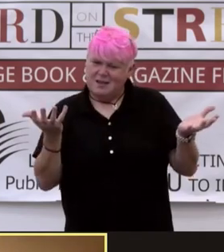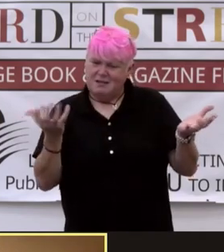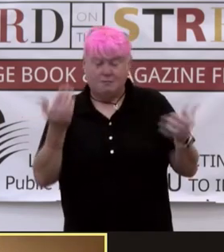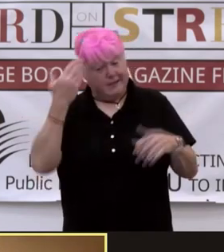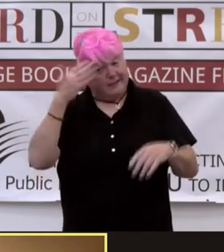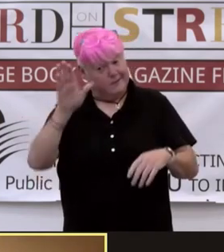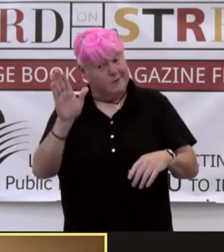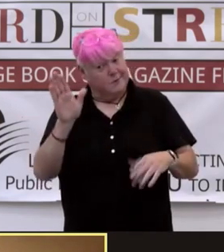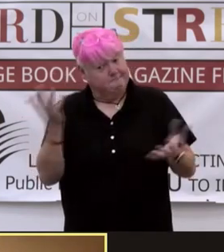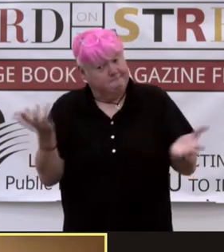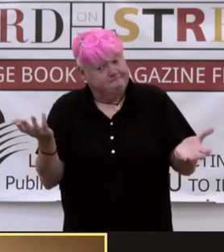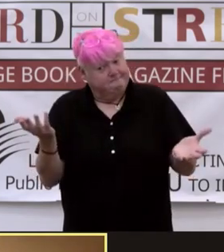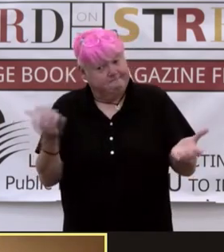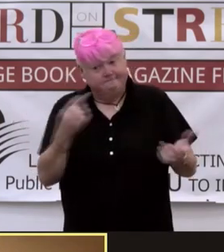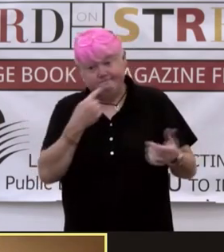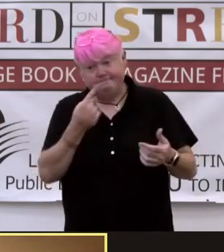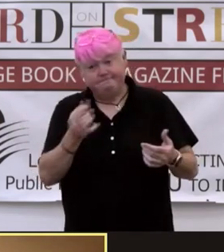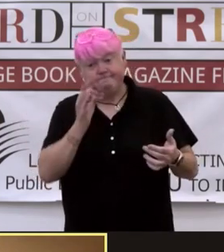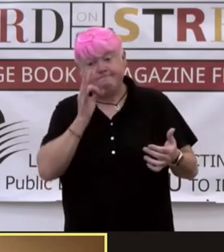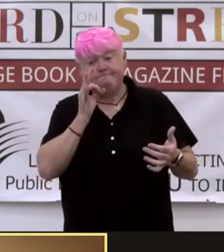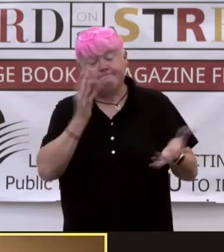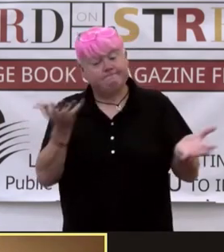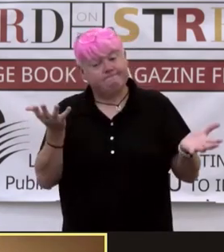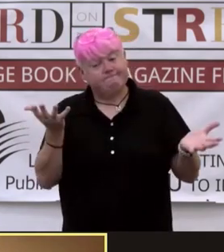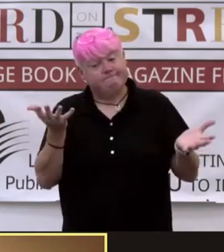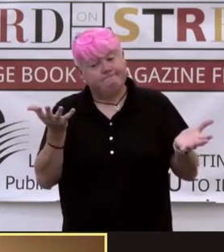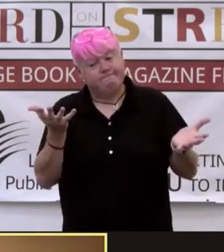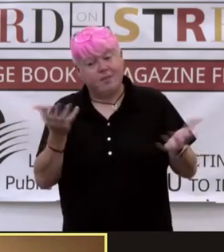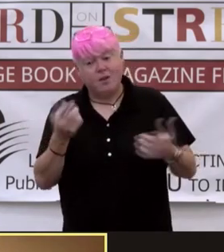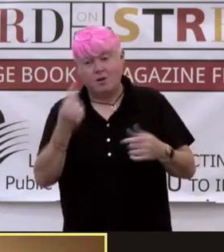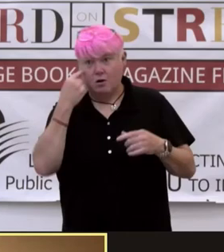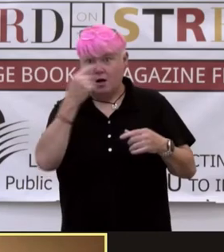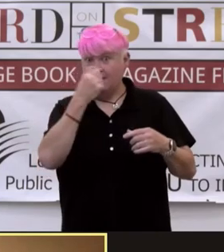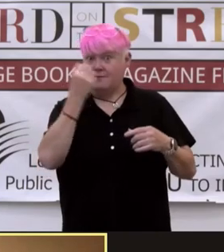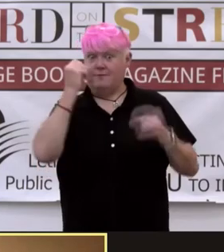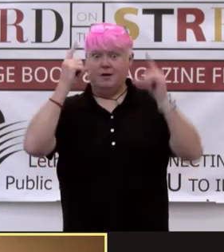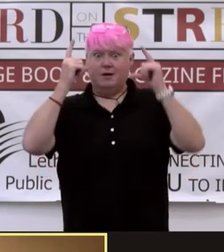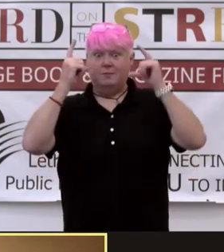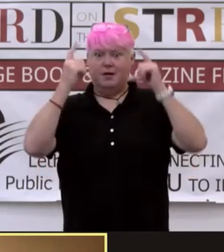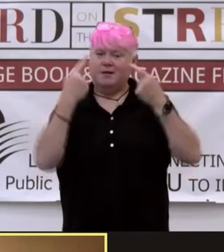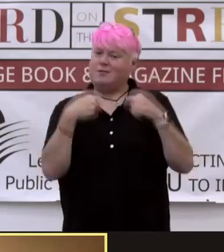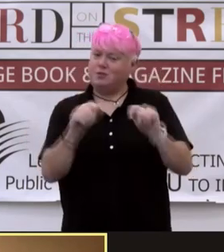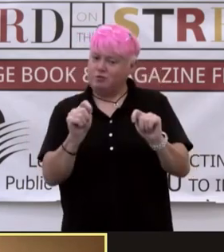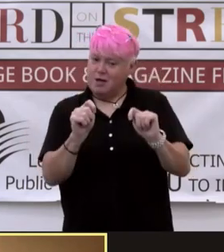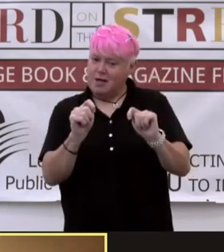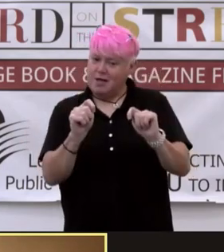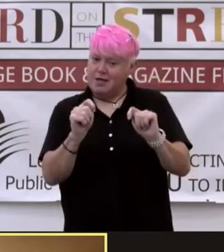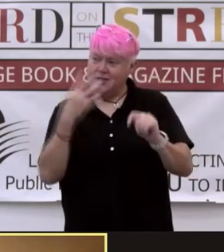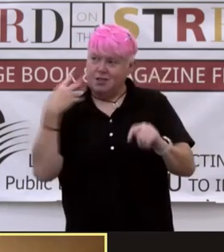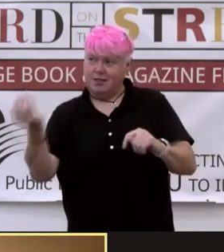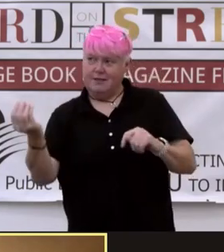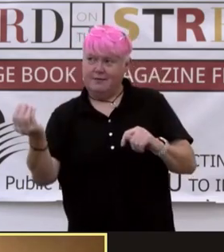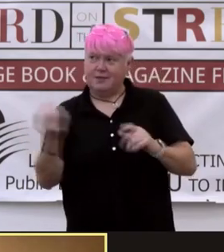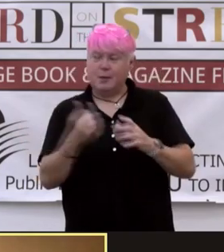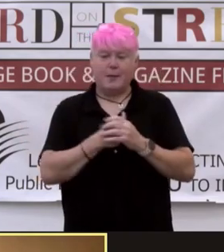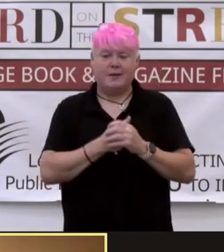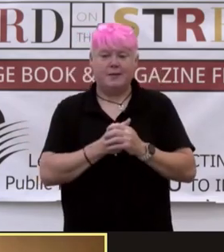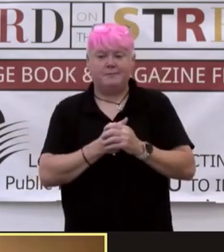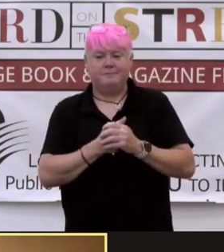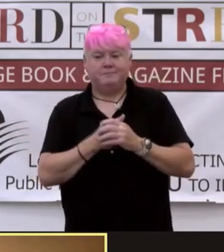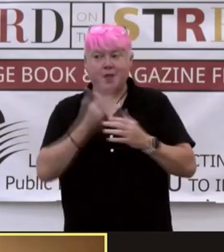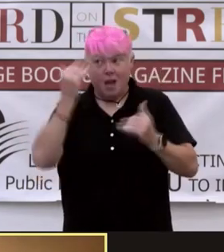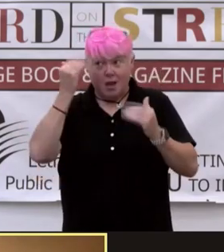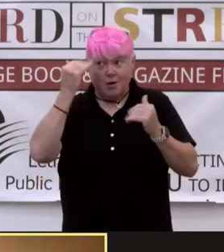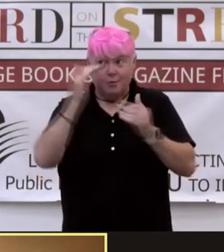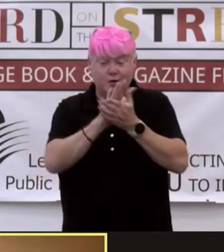Fatima Ghazala says. Her eyes are very large in her face. I will try. She leads. Okay. I hope you enjoyed that.